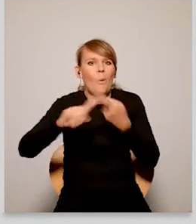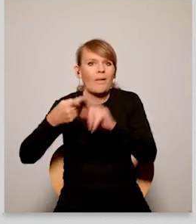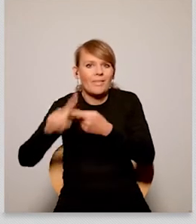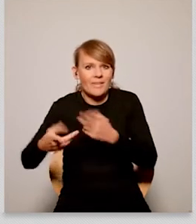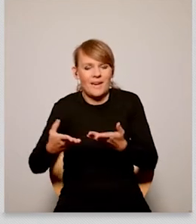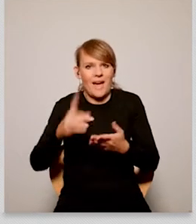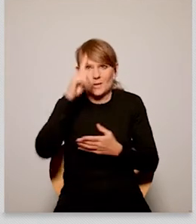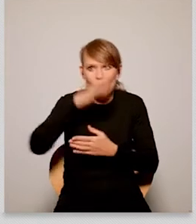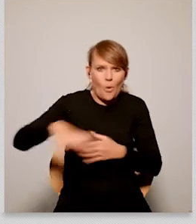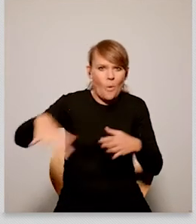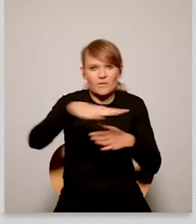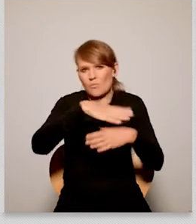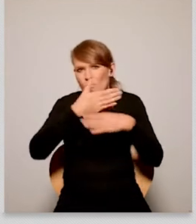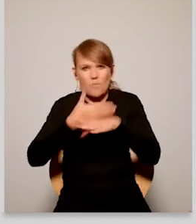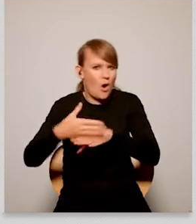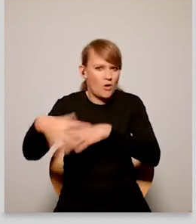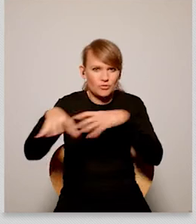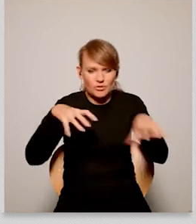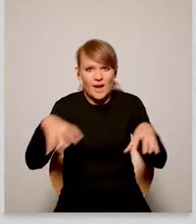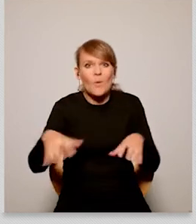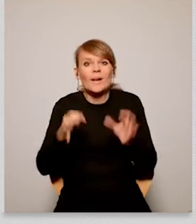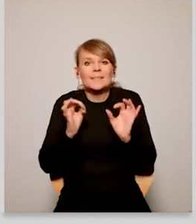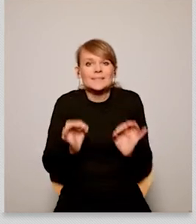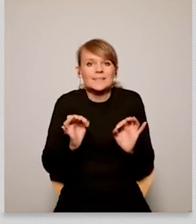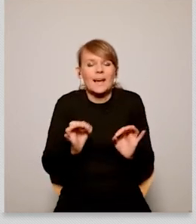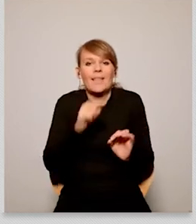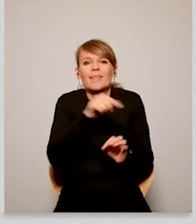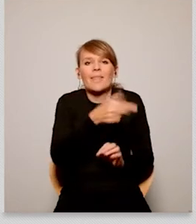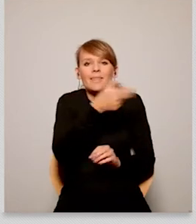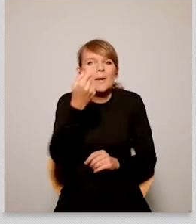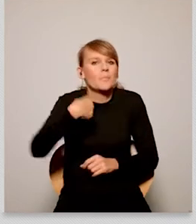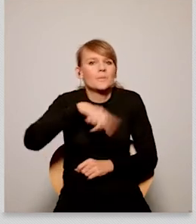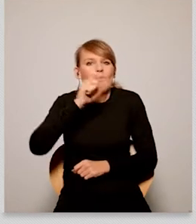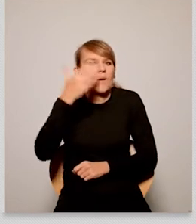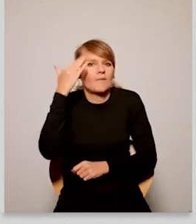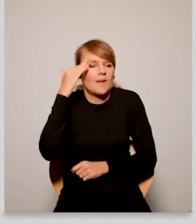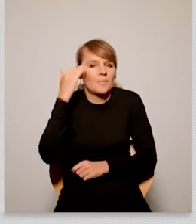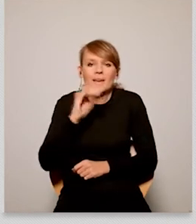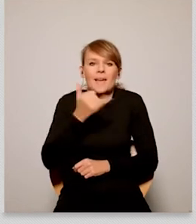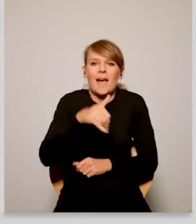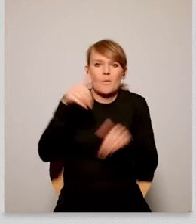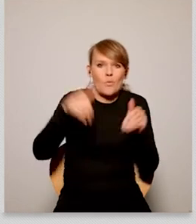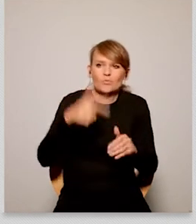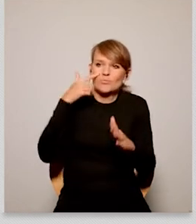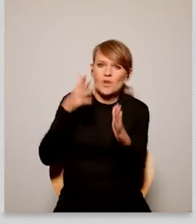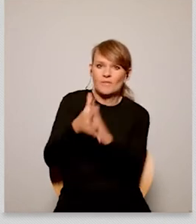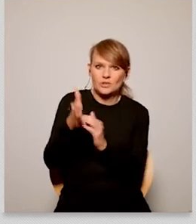positions within the polish society so is the polish society going to be even more divided